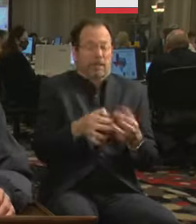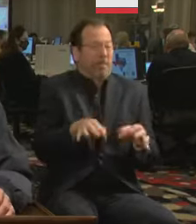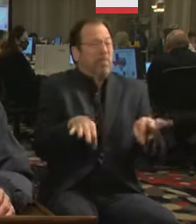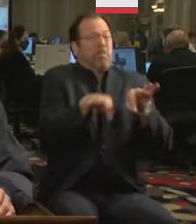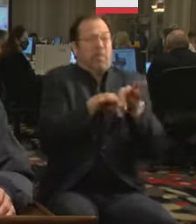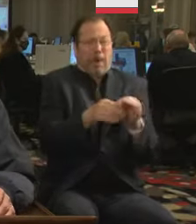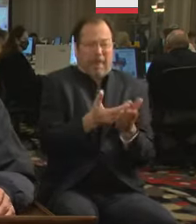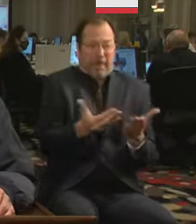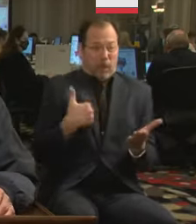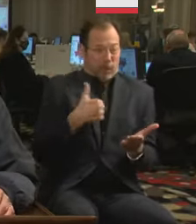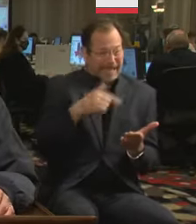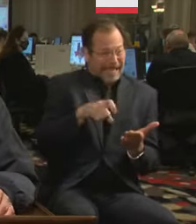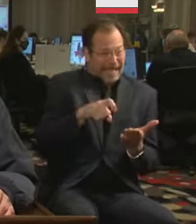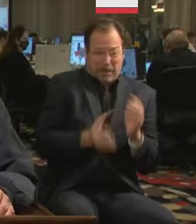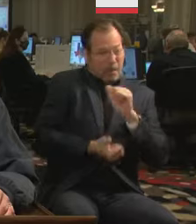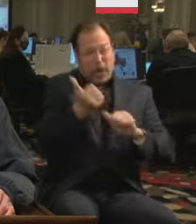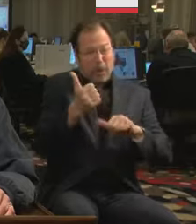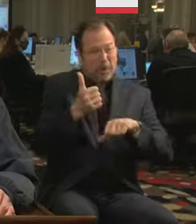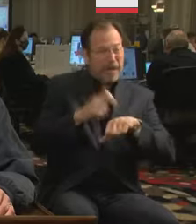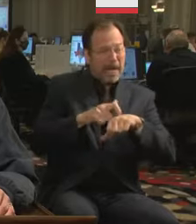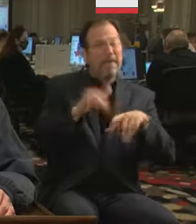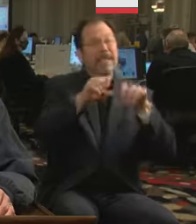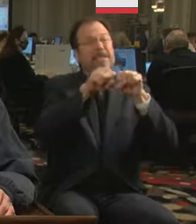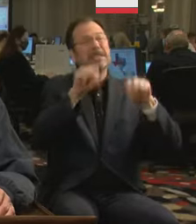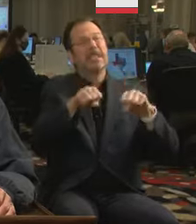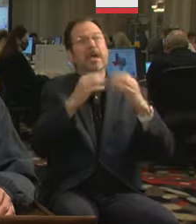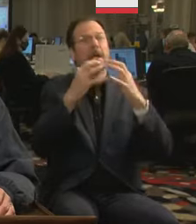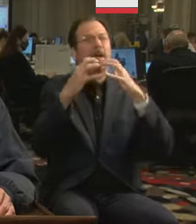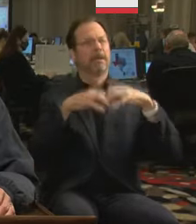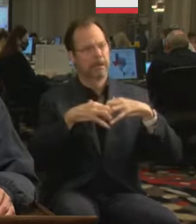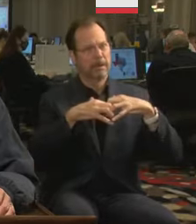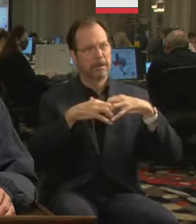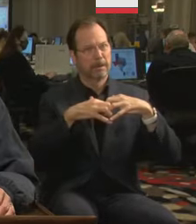services were needed the most, the system broke.